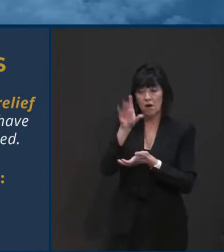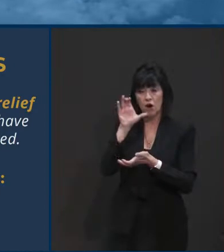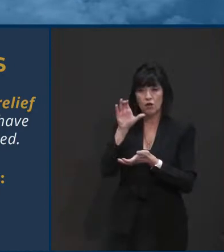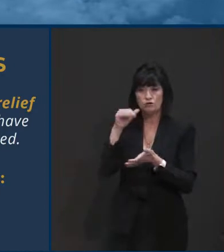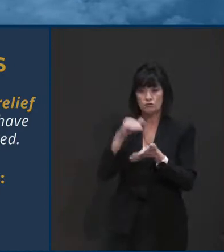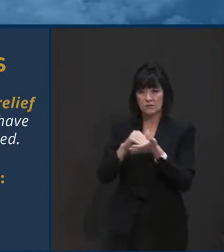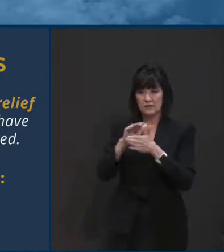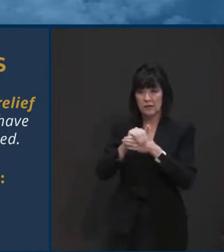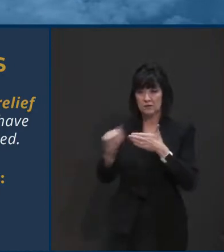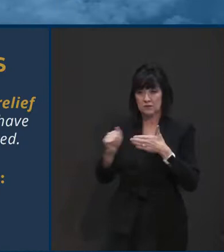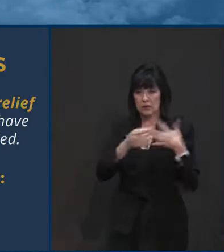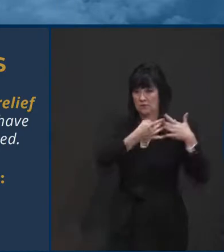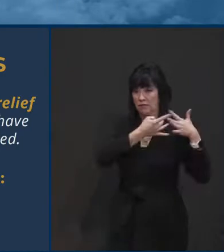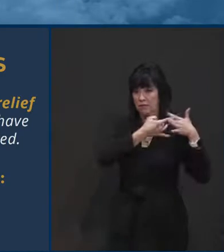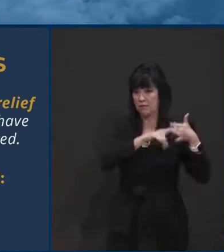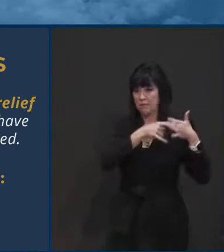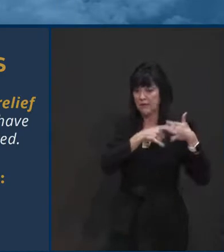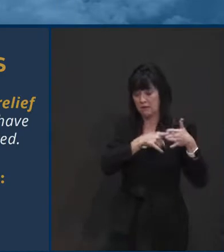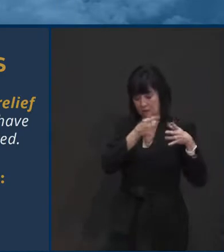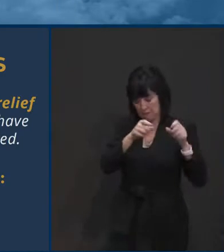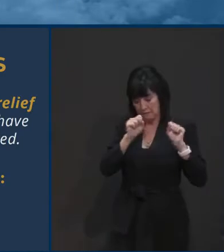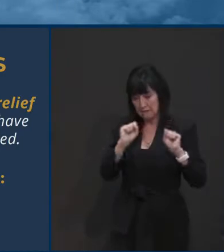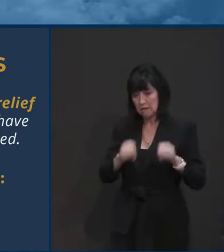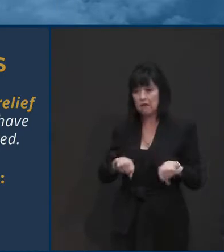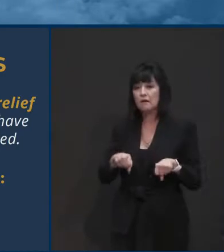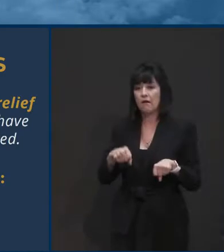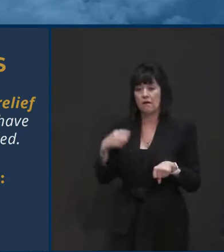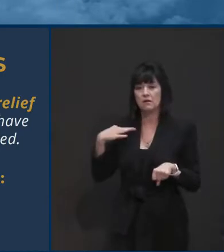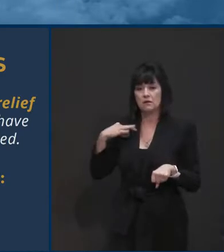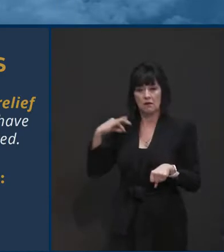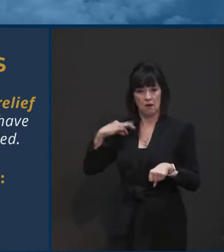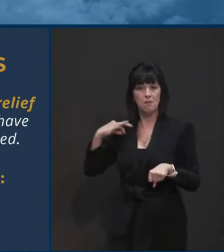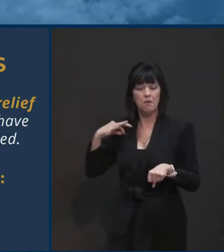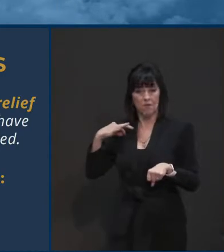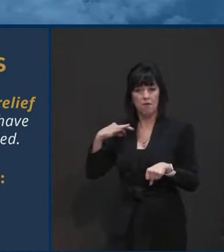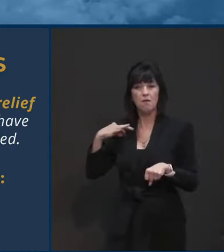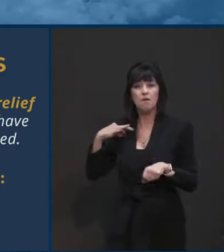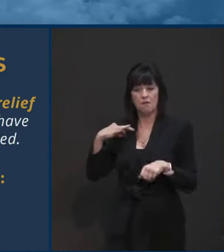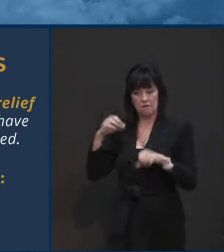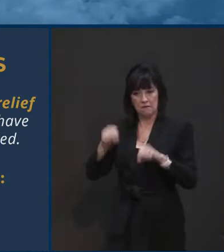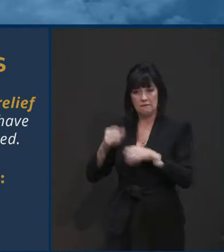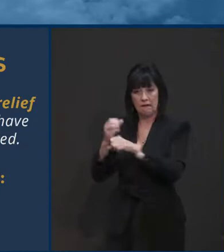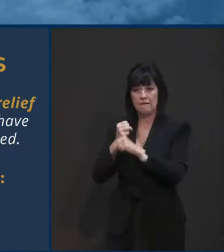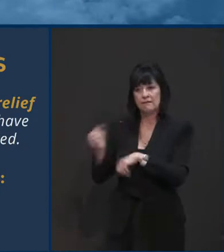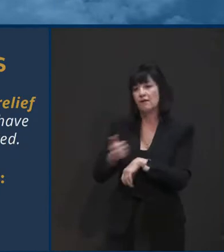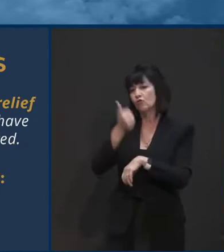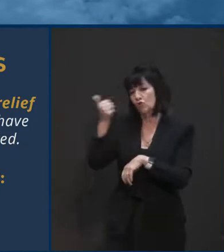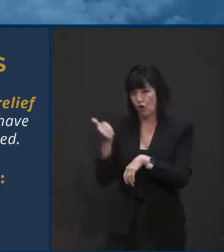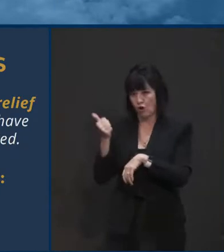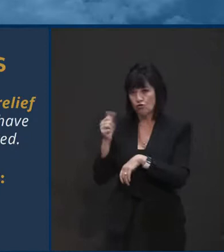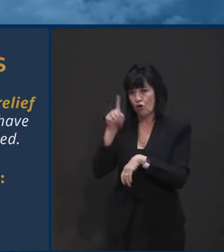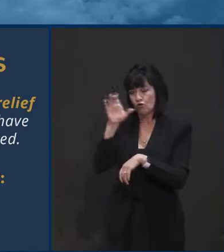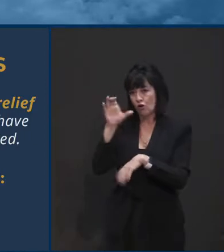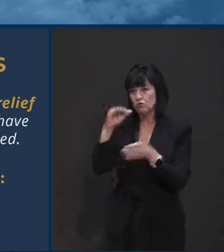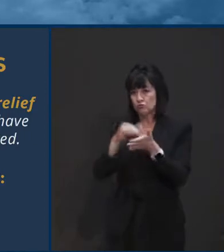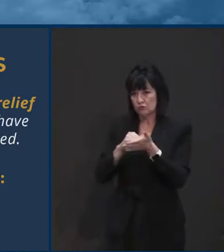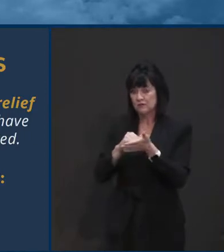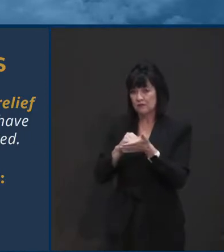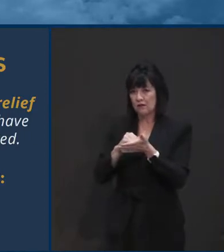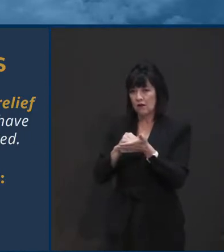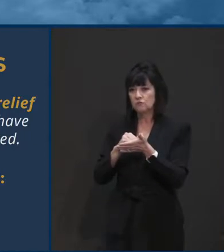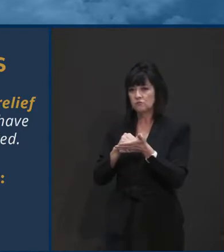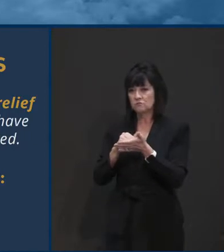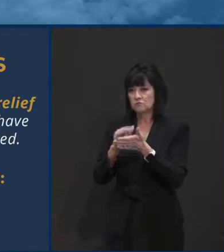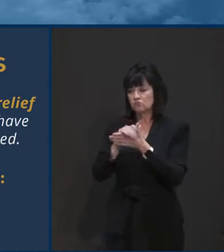iteration of this, now they'll be eligible almost automatically for another $100,000 to enable them,